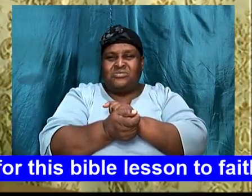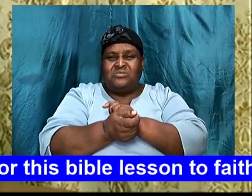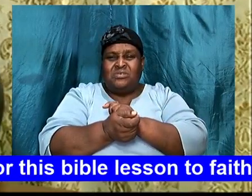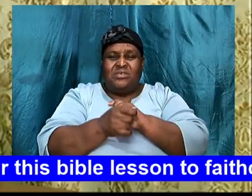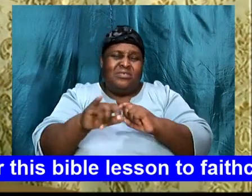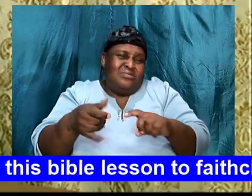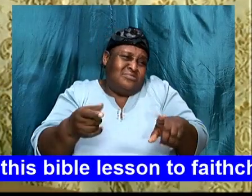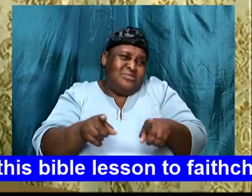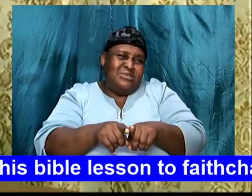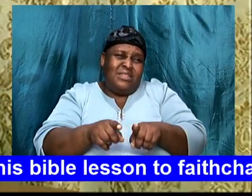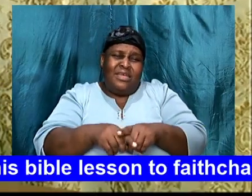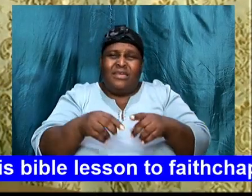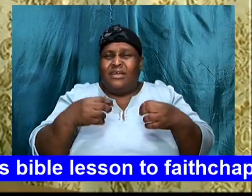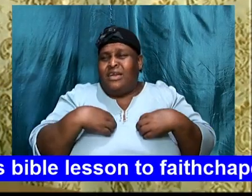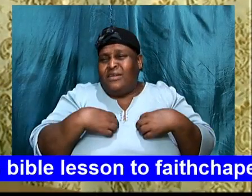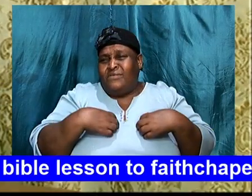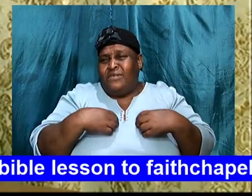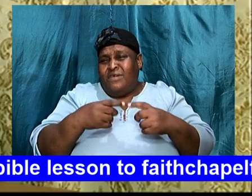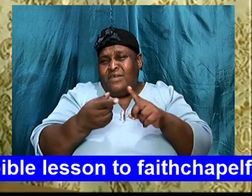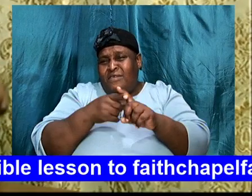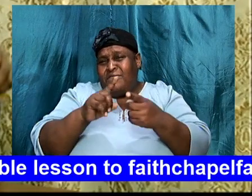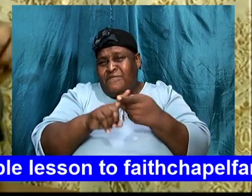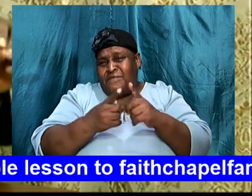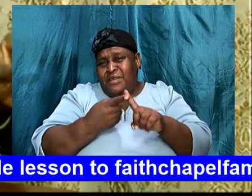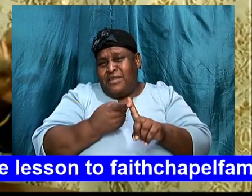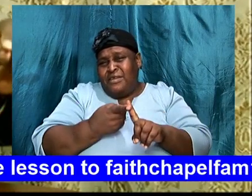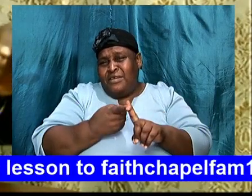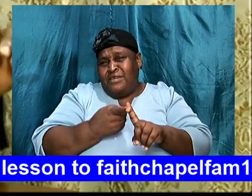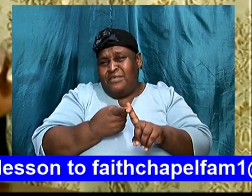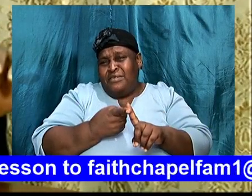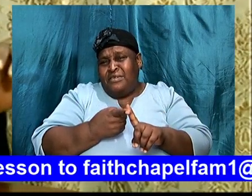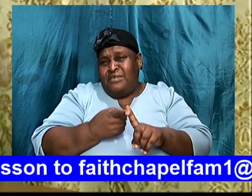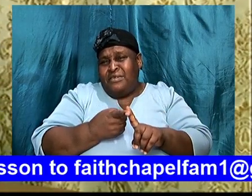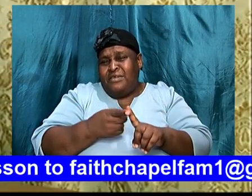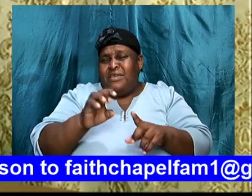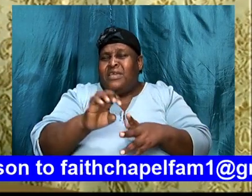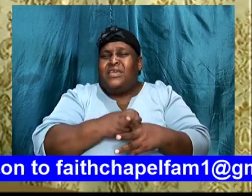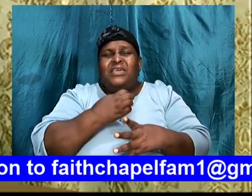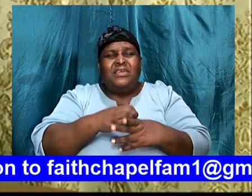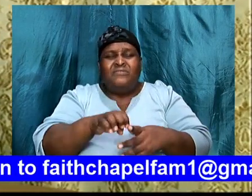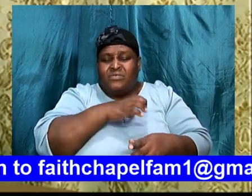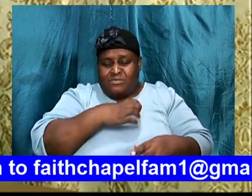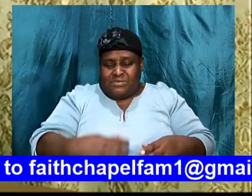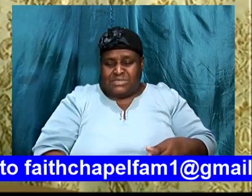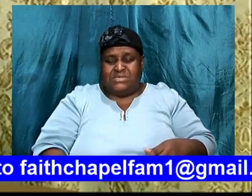And even, as Christians, our thoughts, towards that person, change.